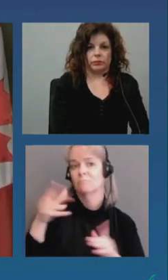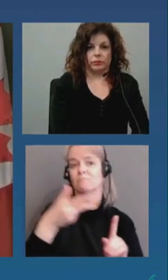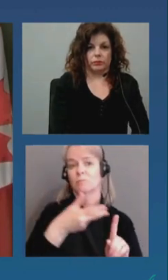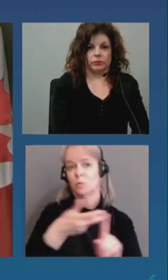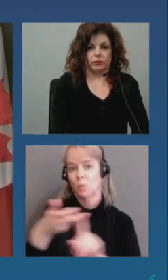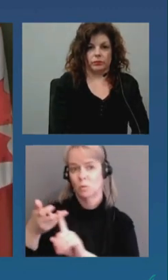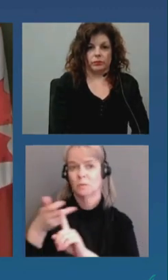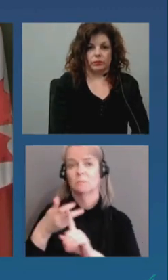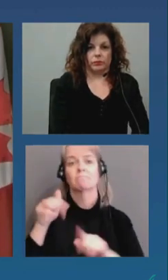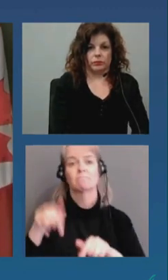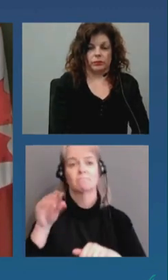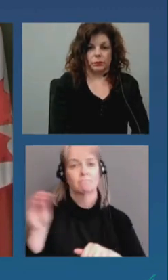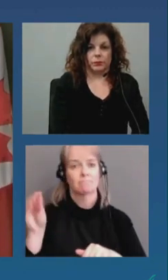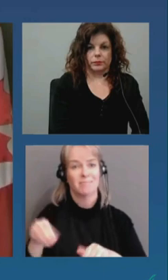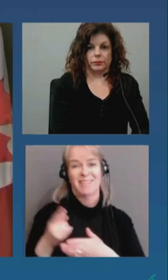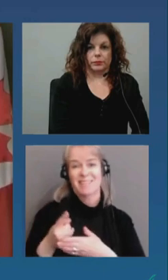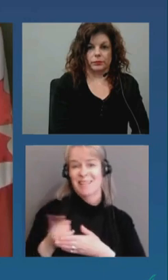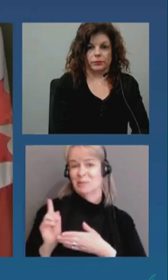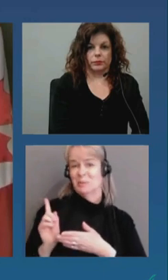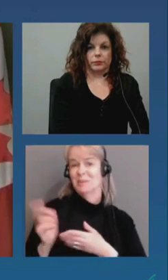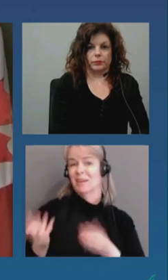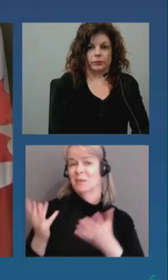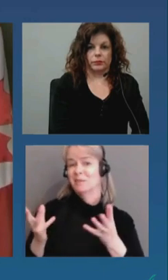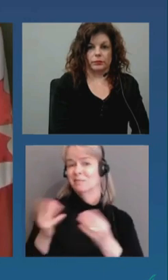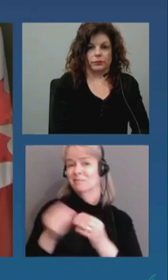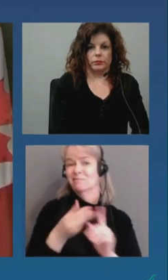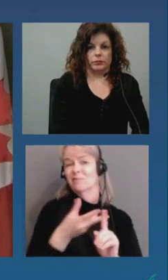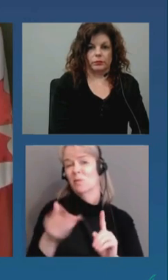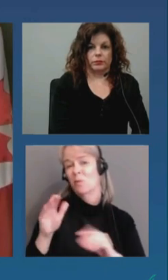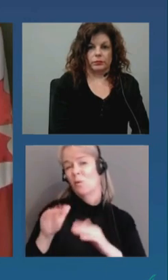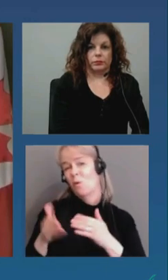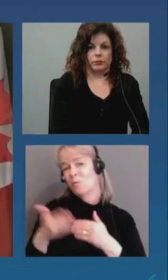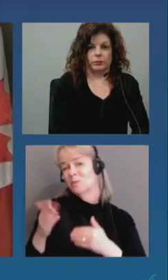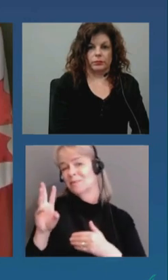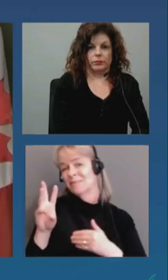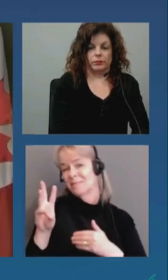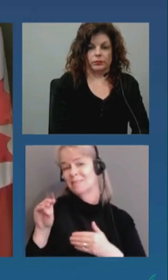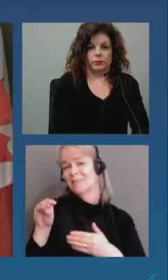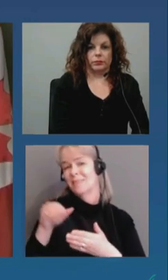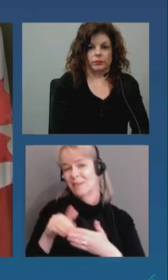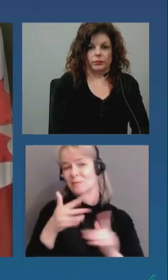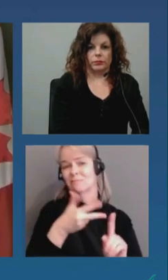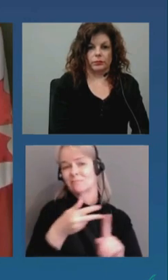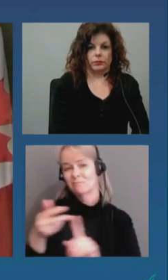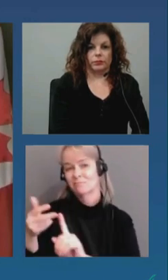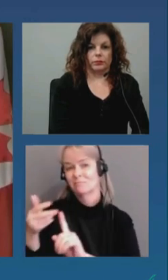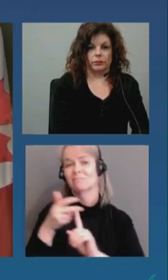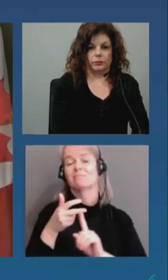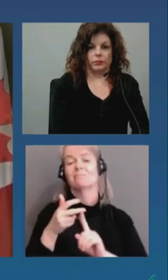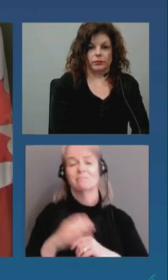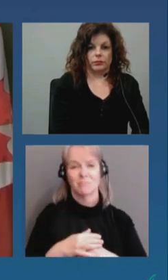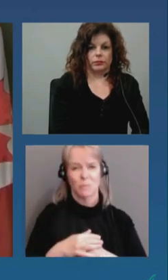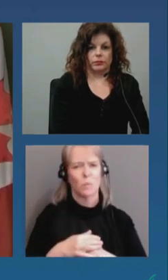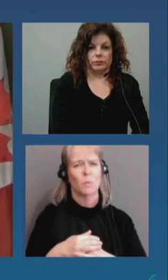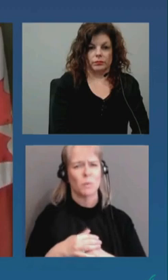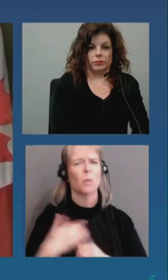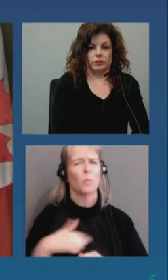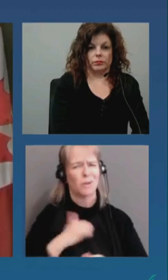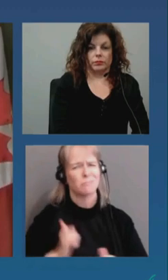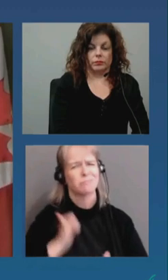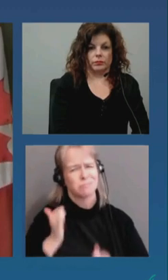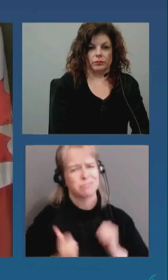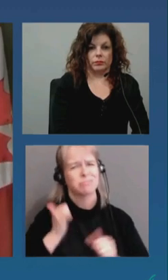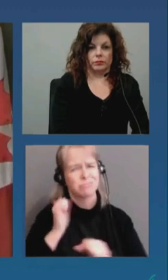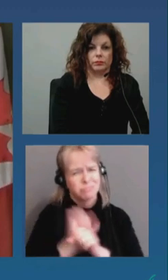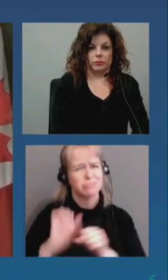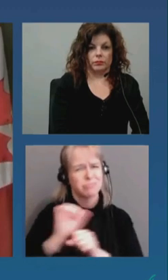last week alone we administered close to 60 000 doses of the vaccine we are working hard to get everyone who is eligible